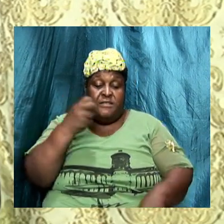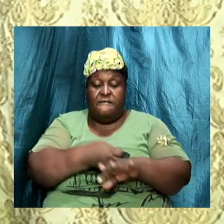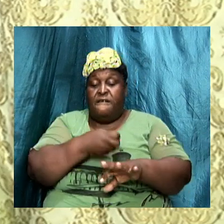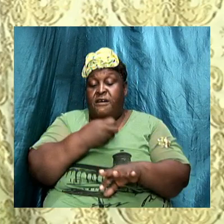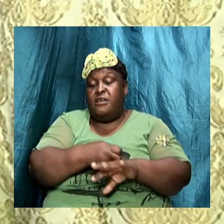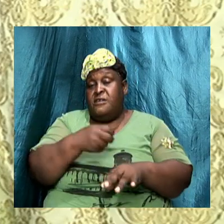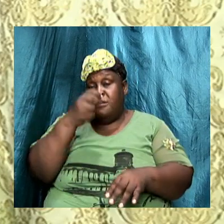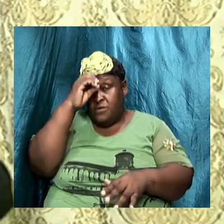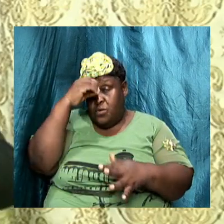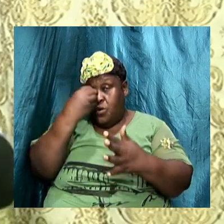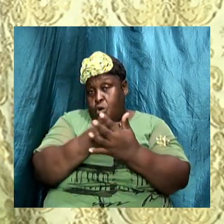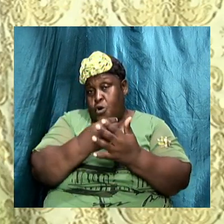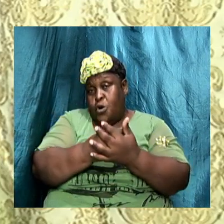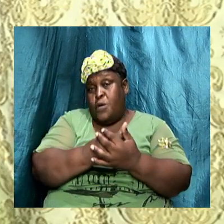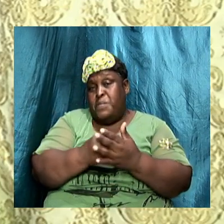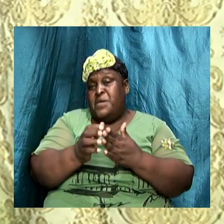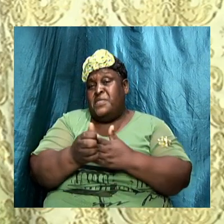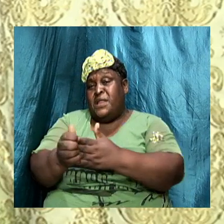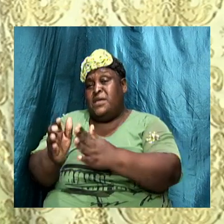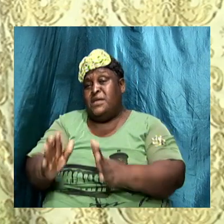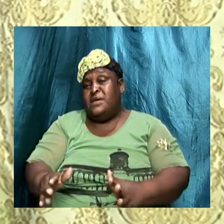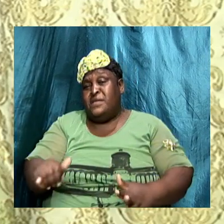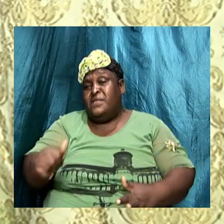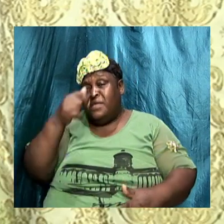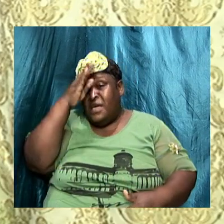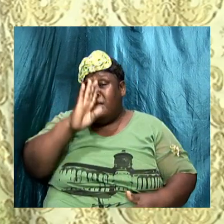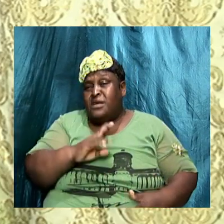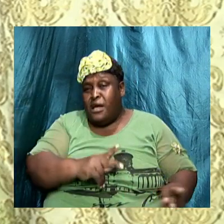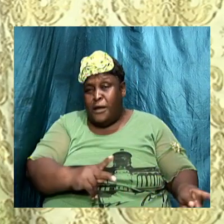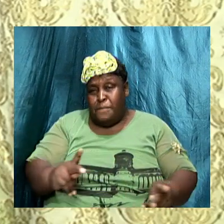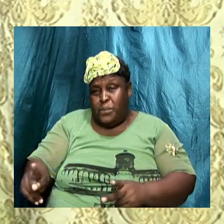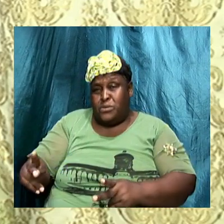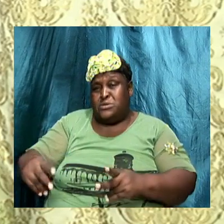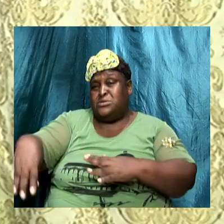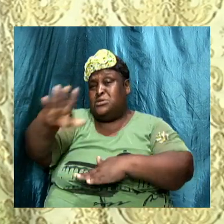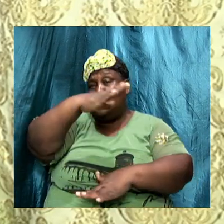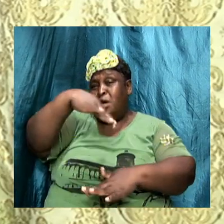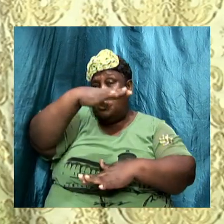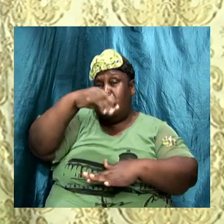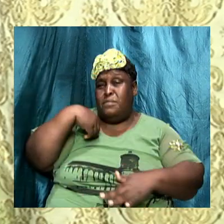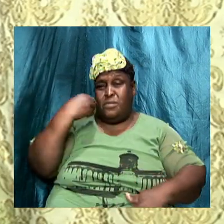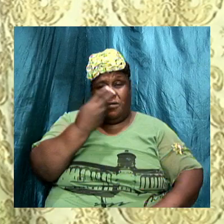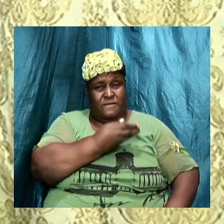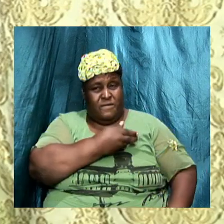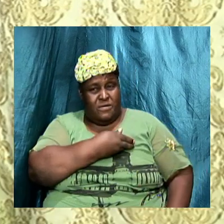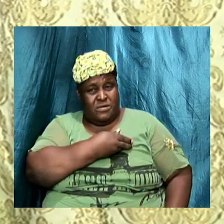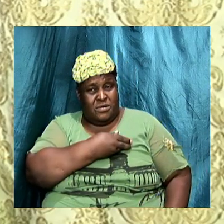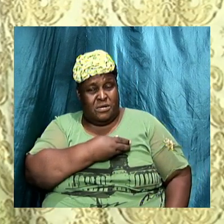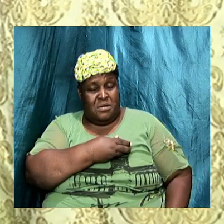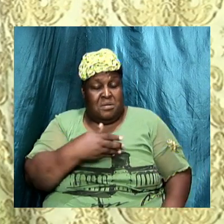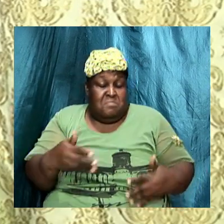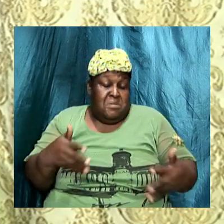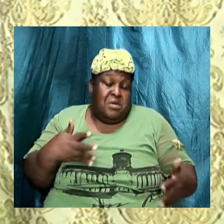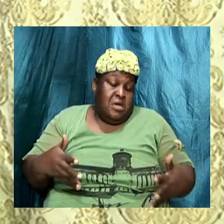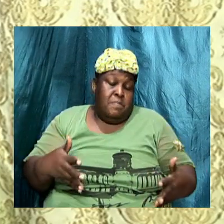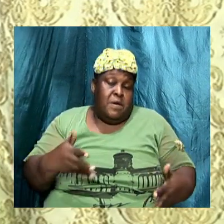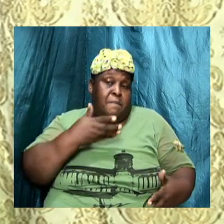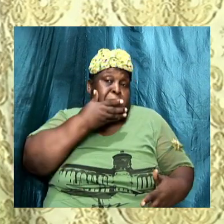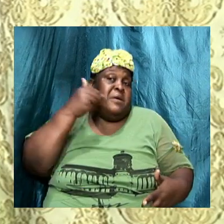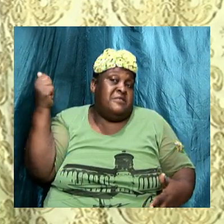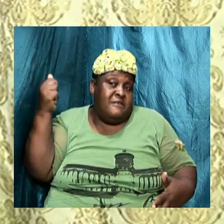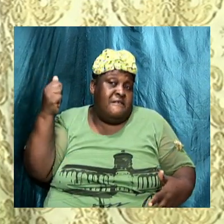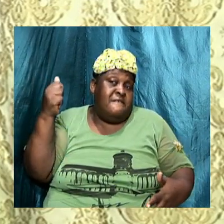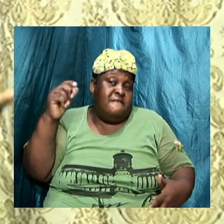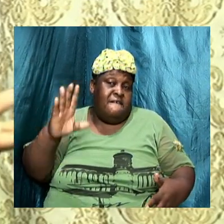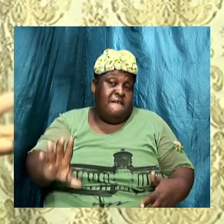obey the leader that God placed above us it is probably better we find somewhere